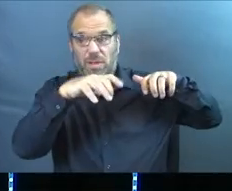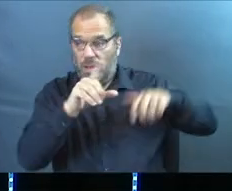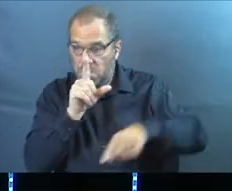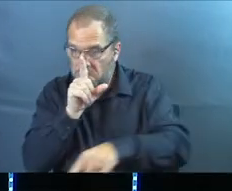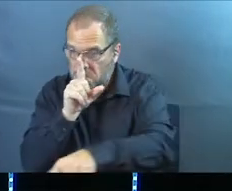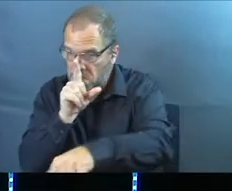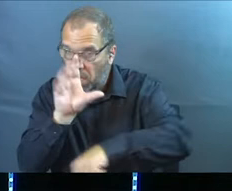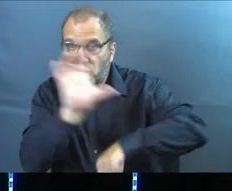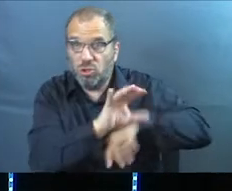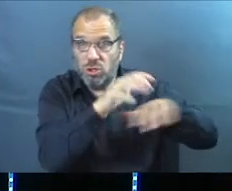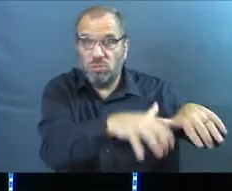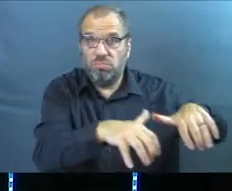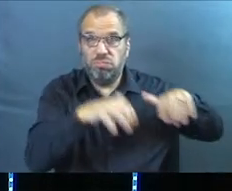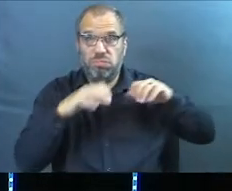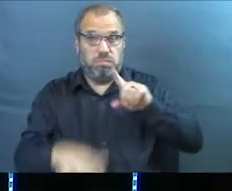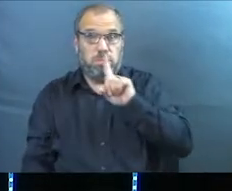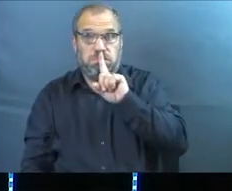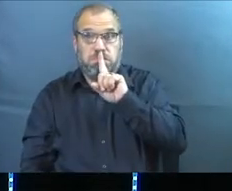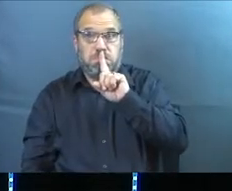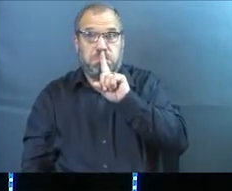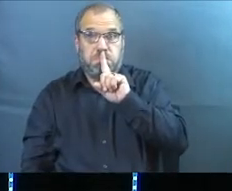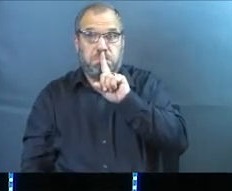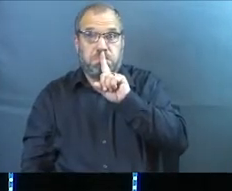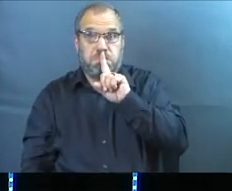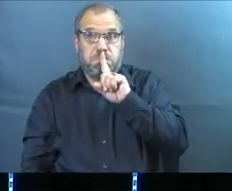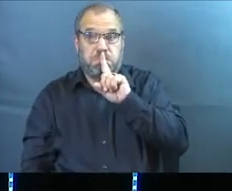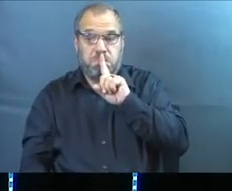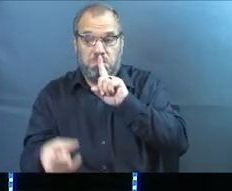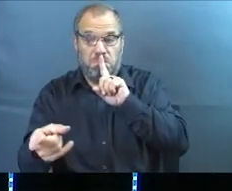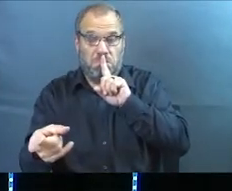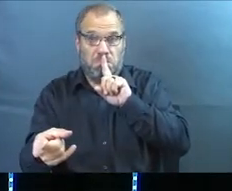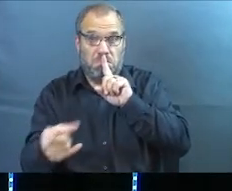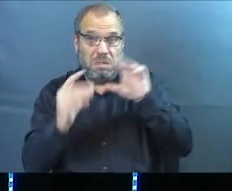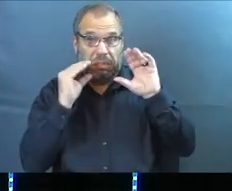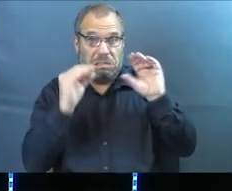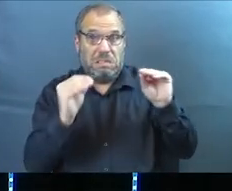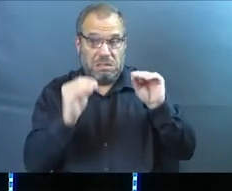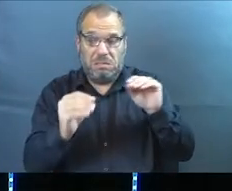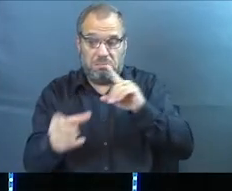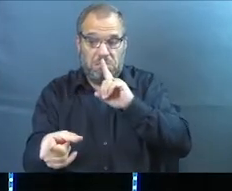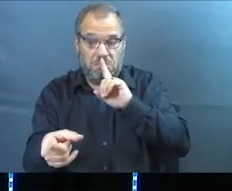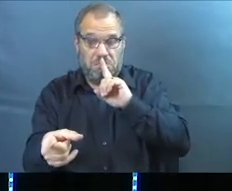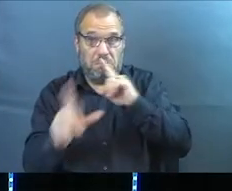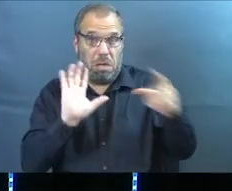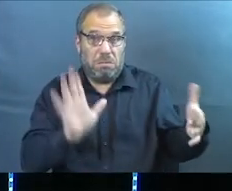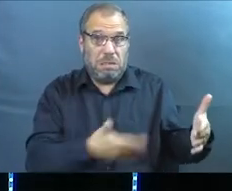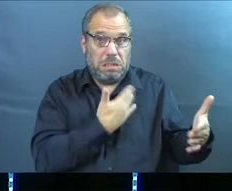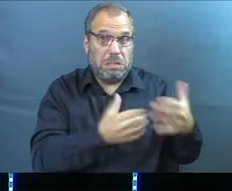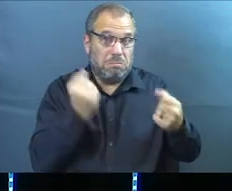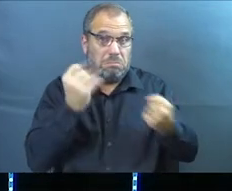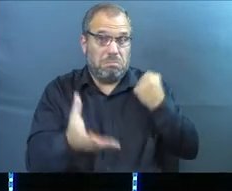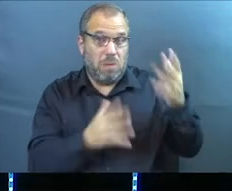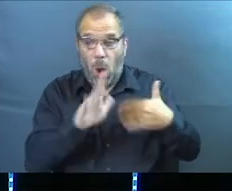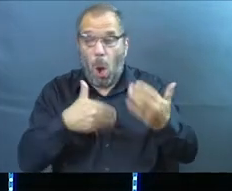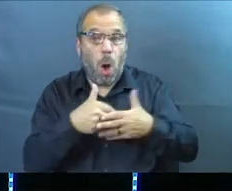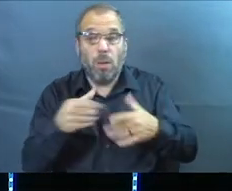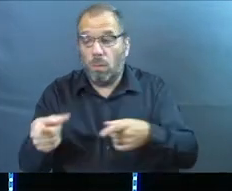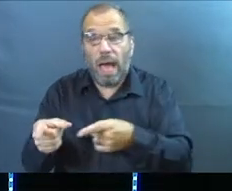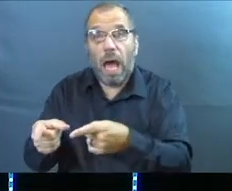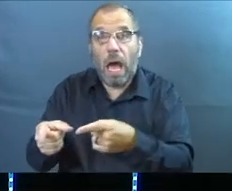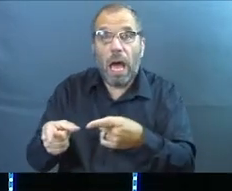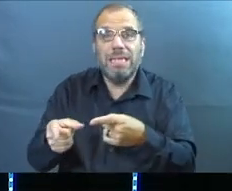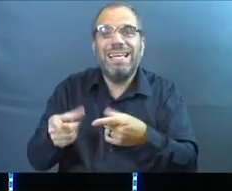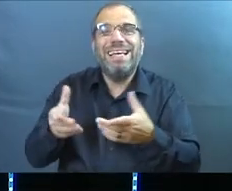mention of a stage in that verse. There's no mention of a stage. There's no mention of teaching. There's no mention of singing. Everything is about